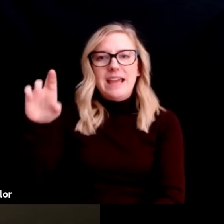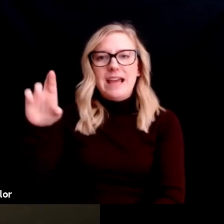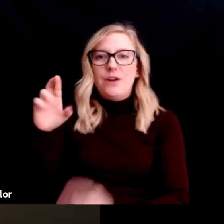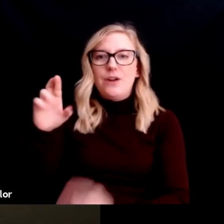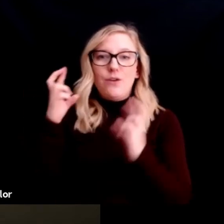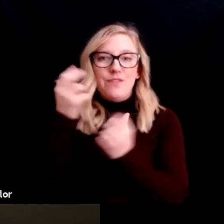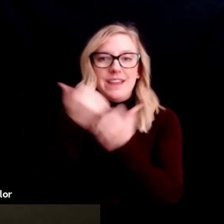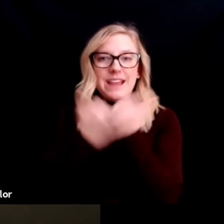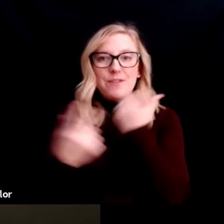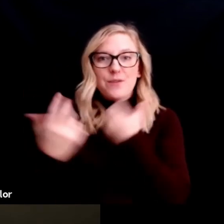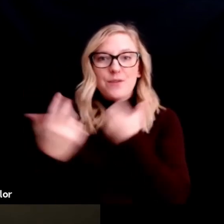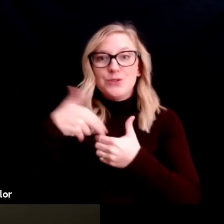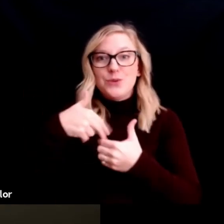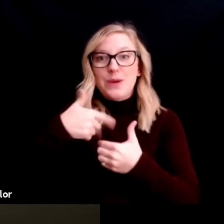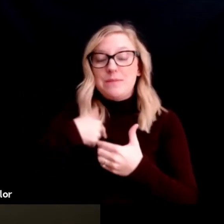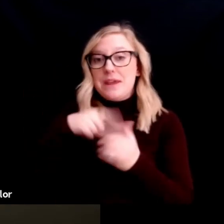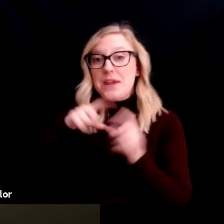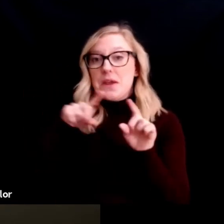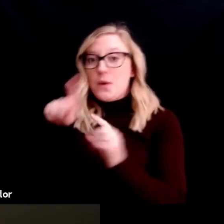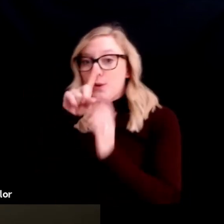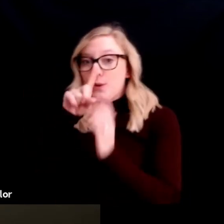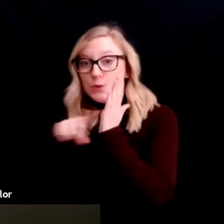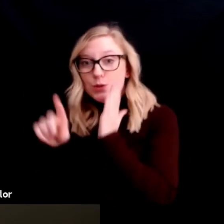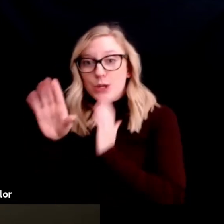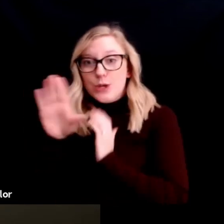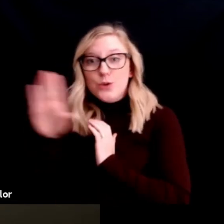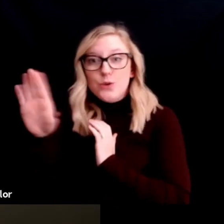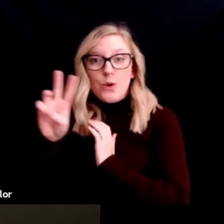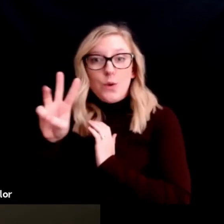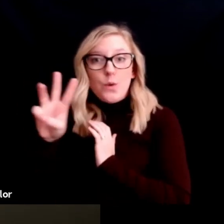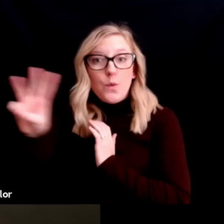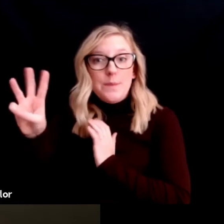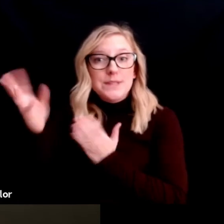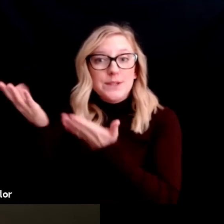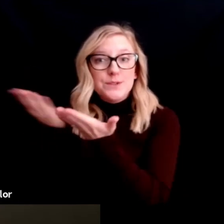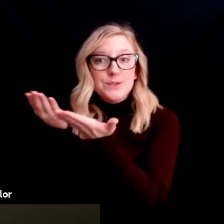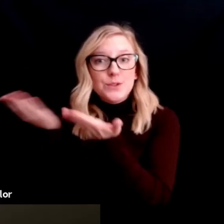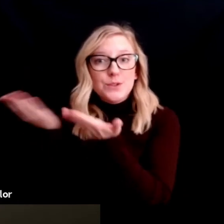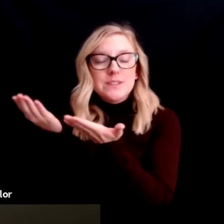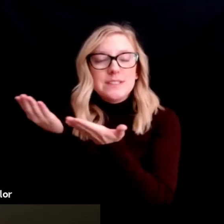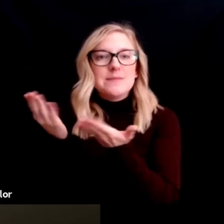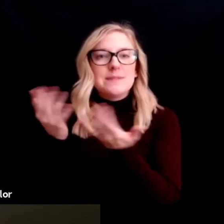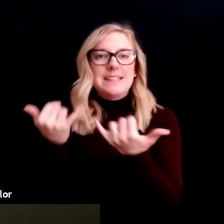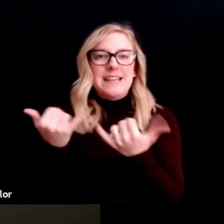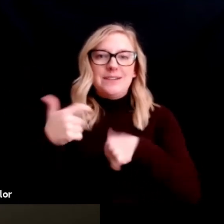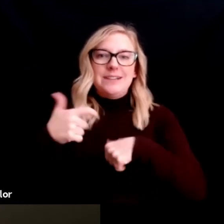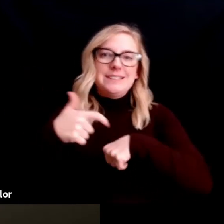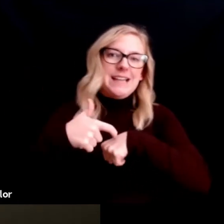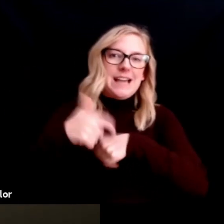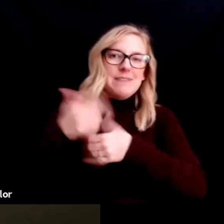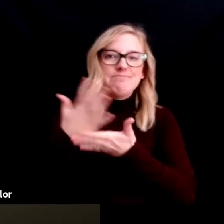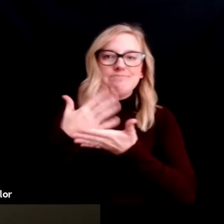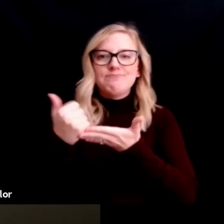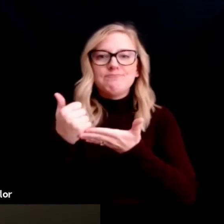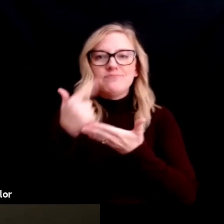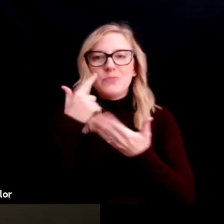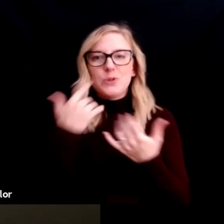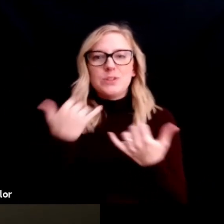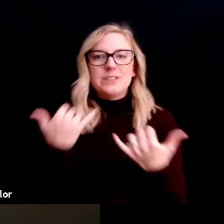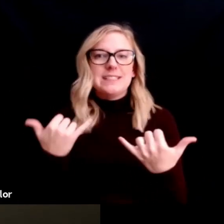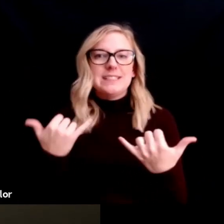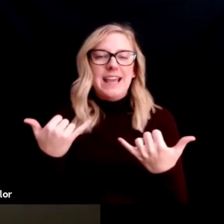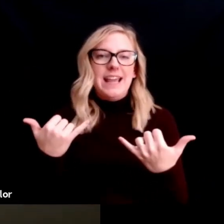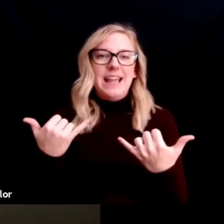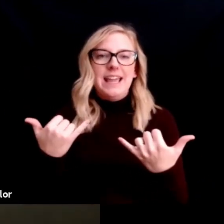and sharing that they're available. But our time is up for today. And we are